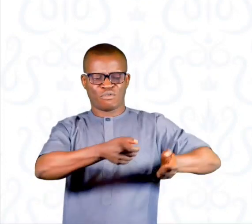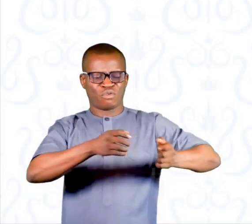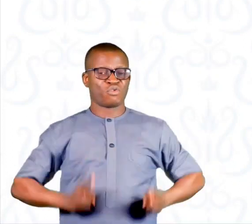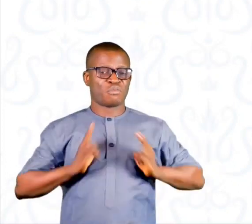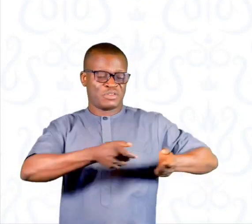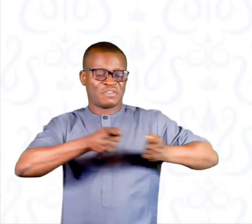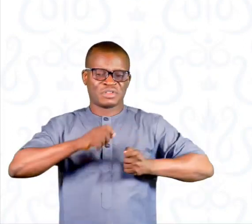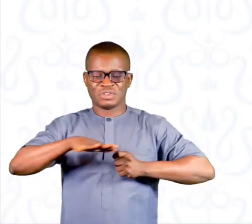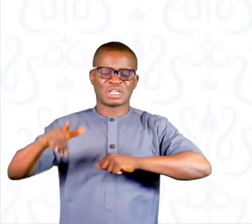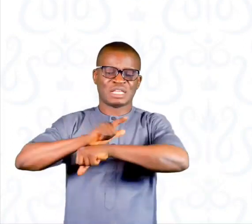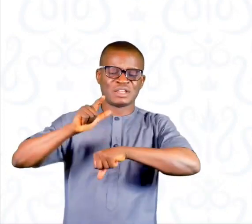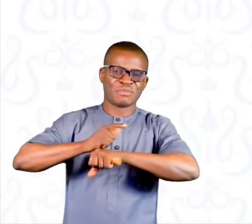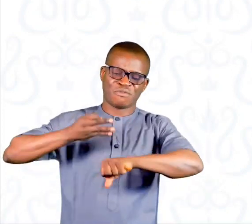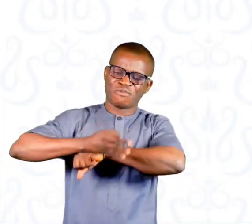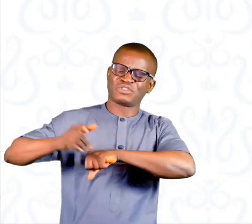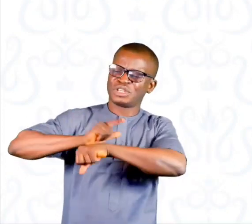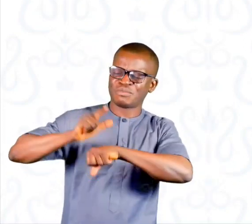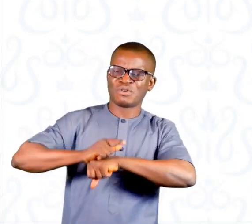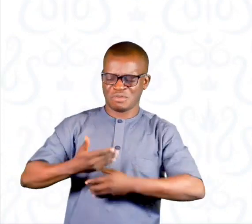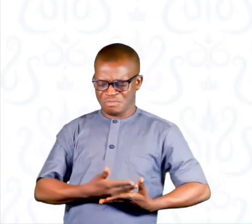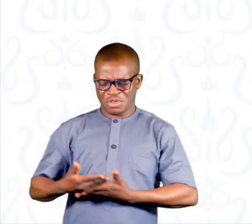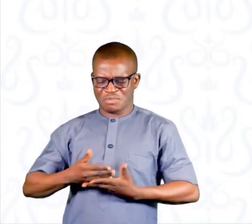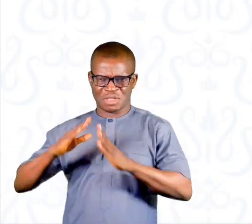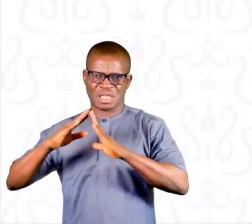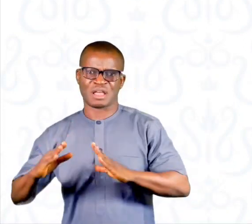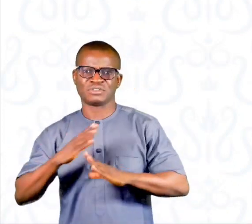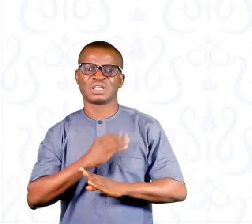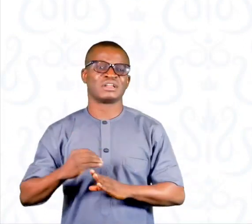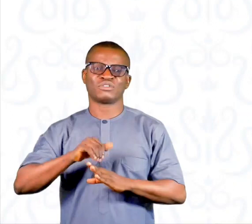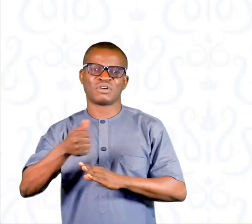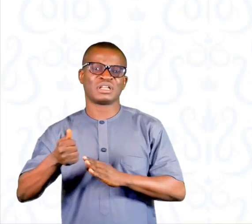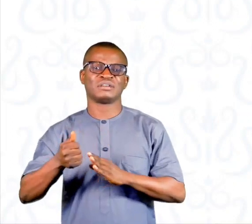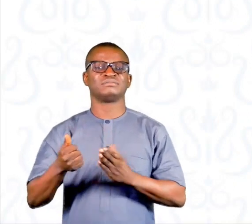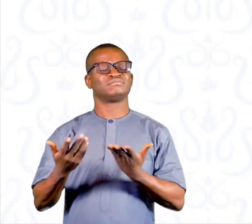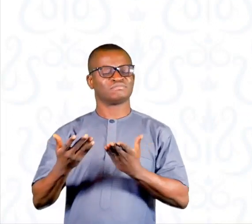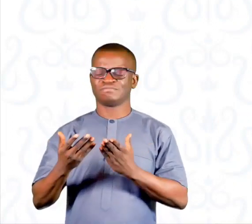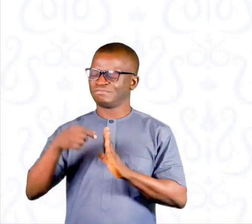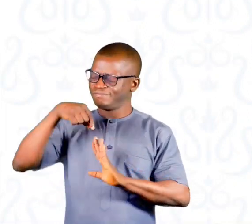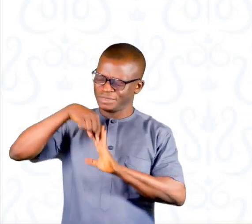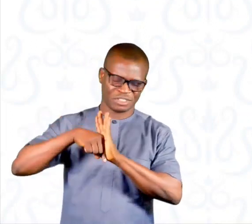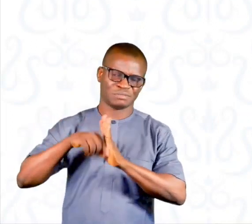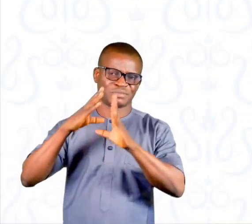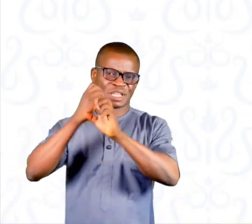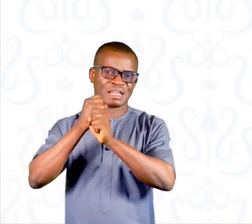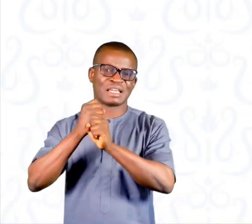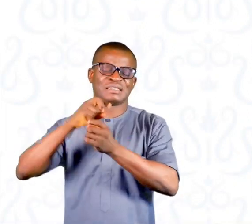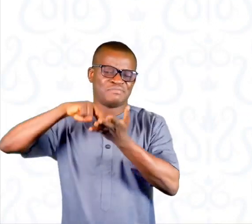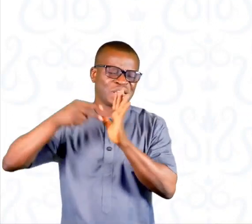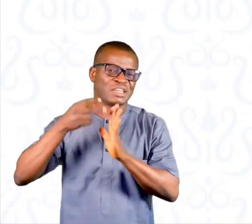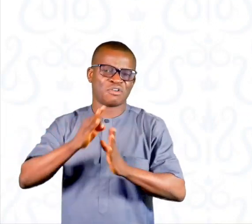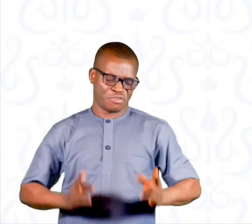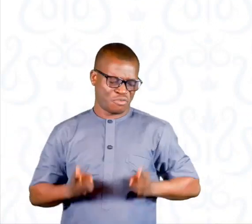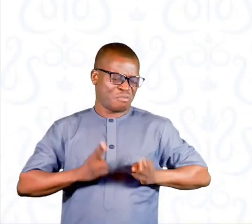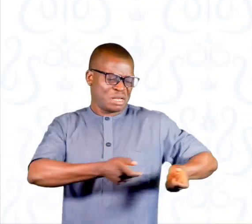child labor, forced labor, baby factory and organ harvesting, was elaborate and comprehensive, highlighting